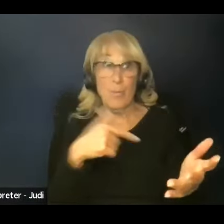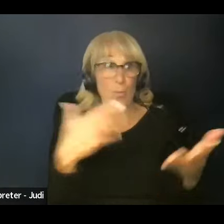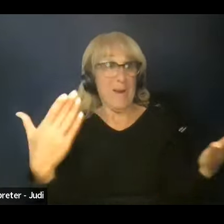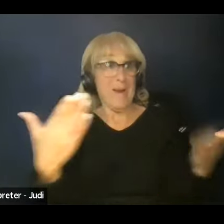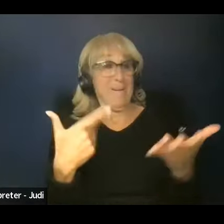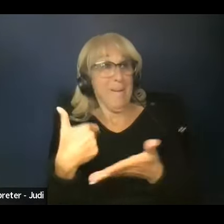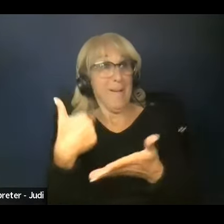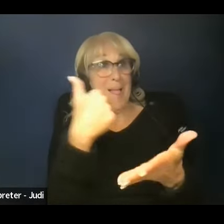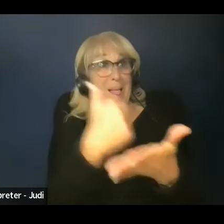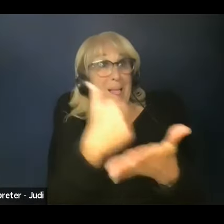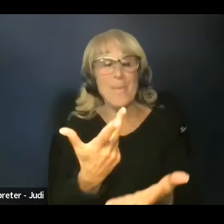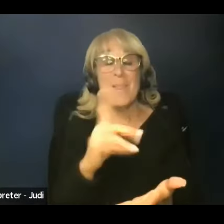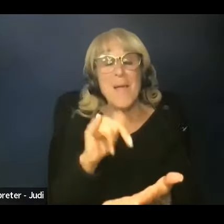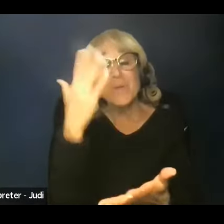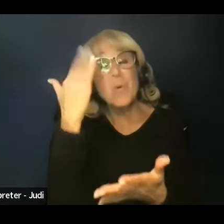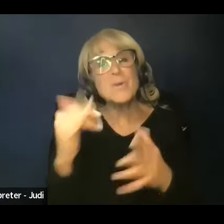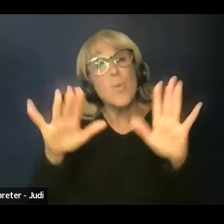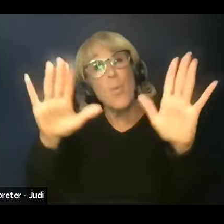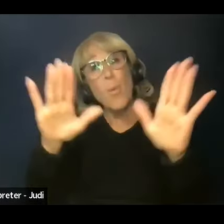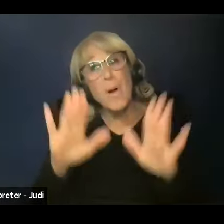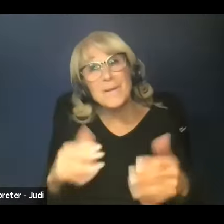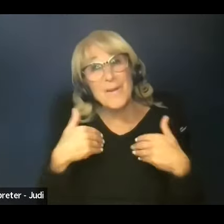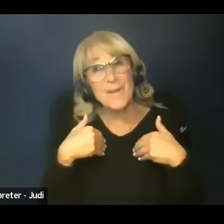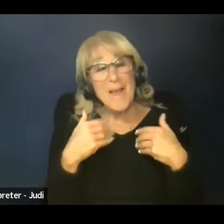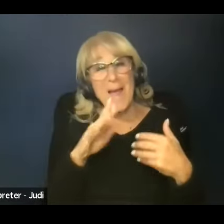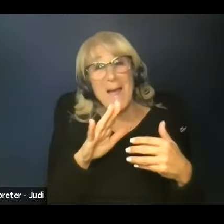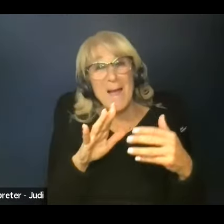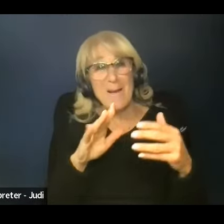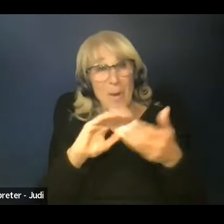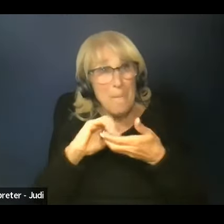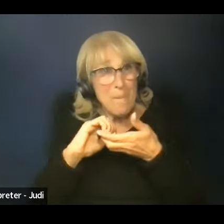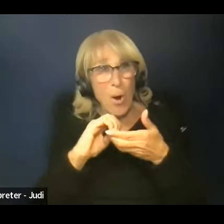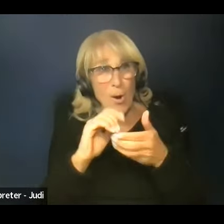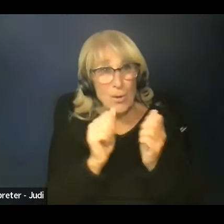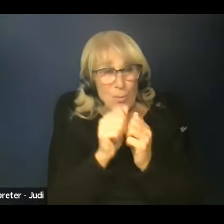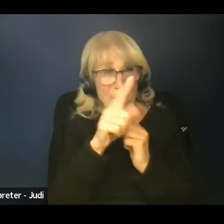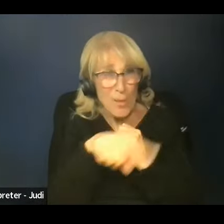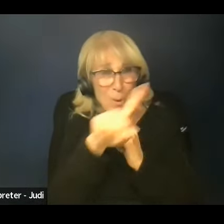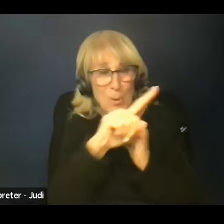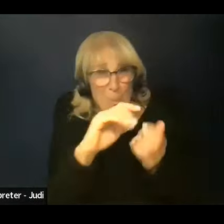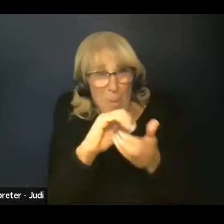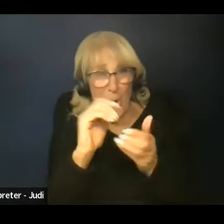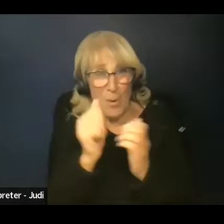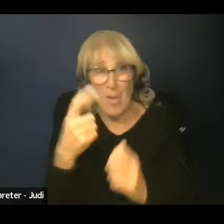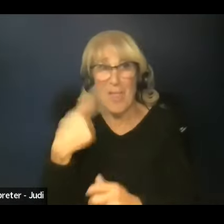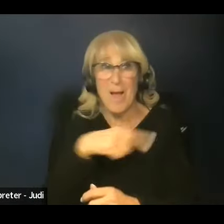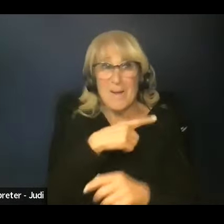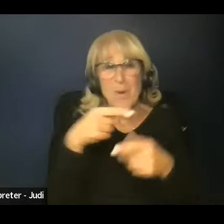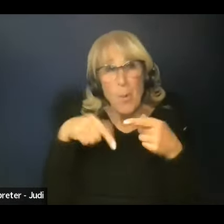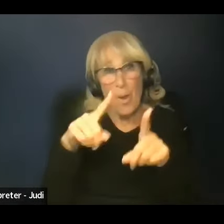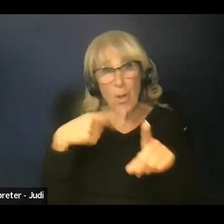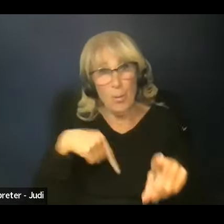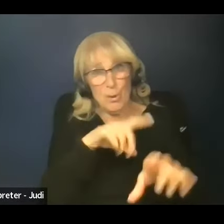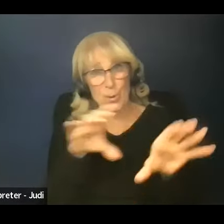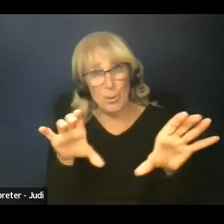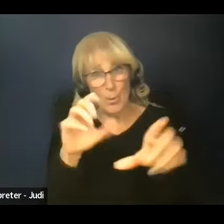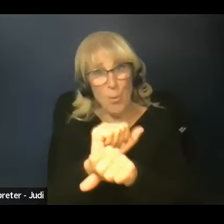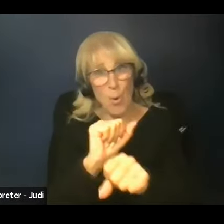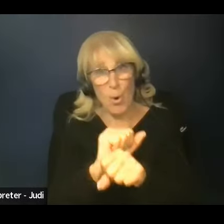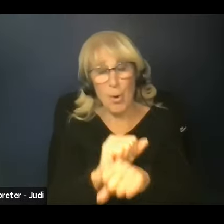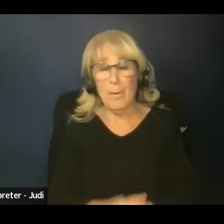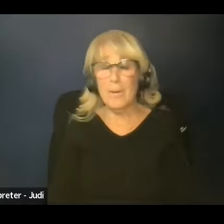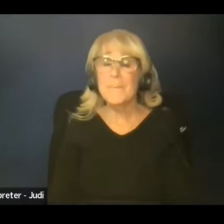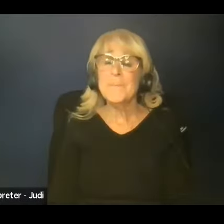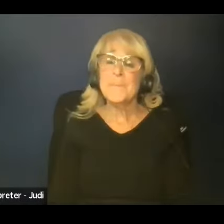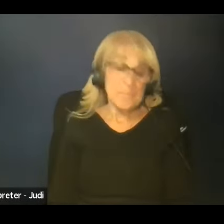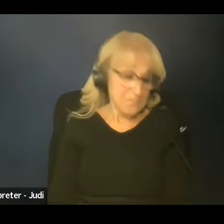that way. so that's why it's wonderful to have partners like yourselves partner with us as we, as we do this work. So I,